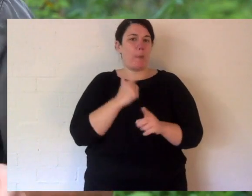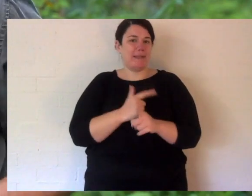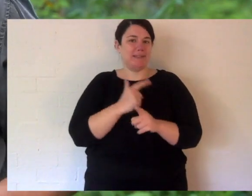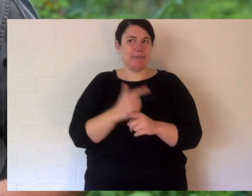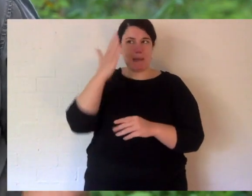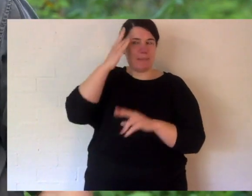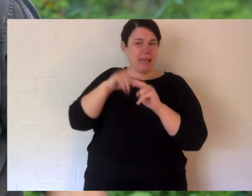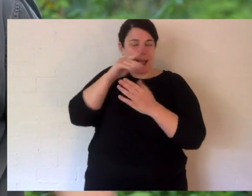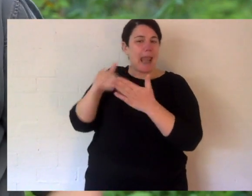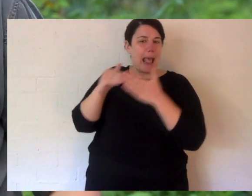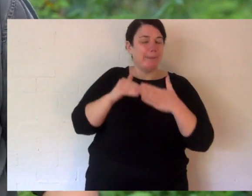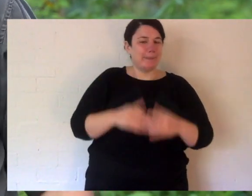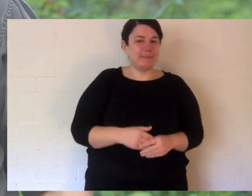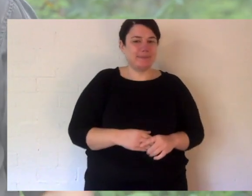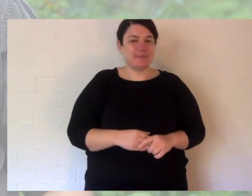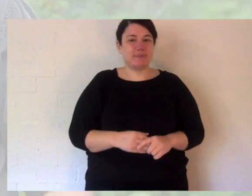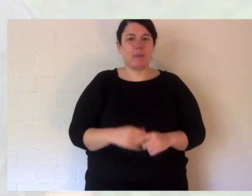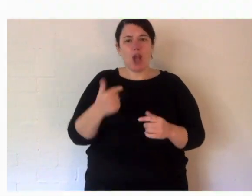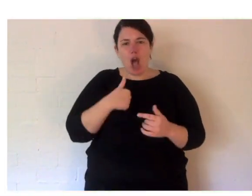can't stop. I'll see you next time.